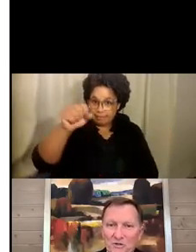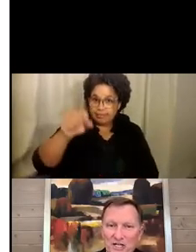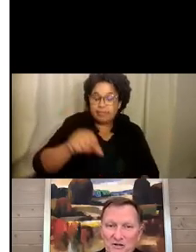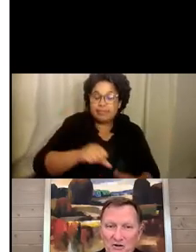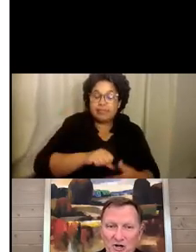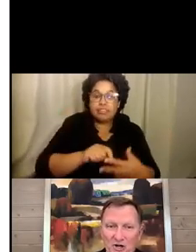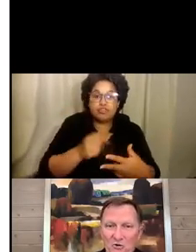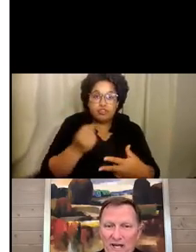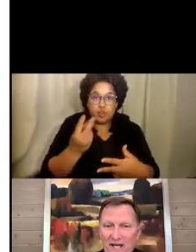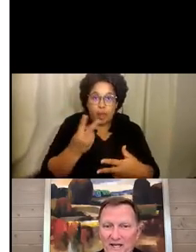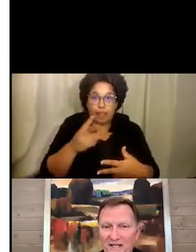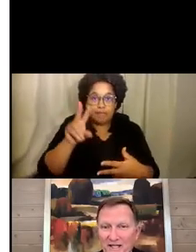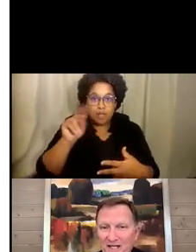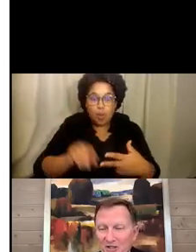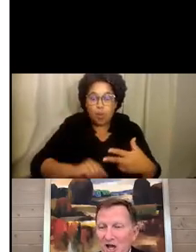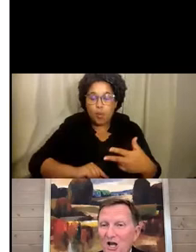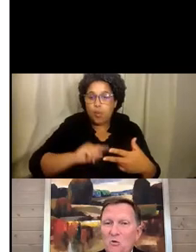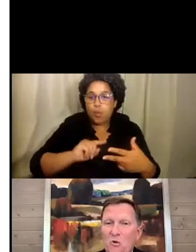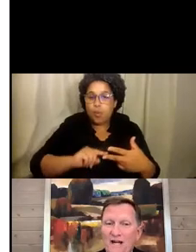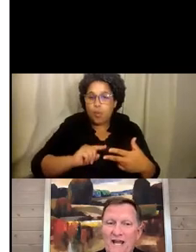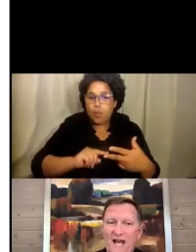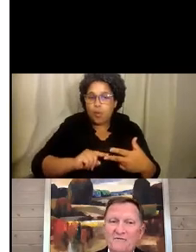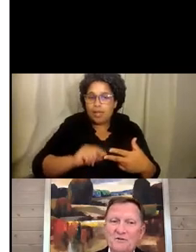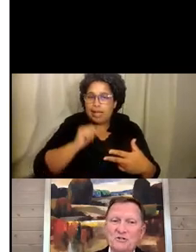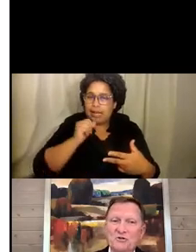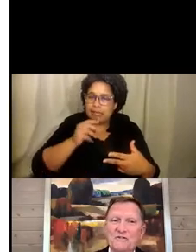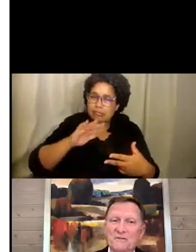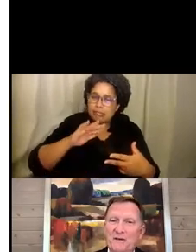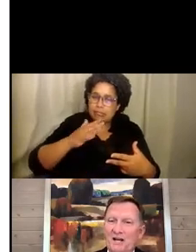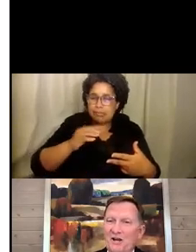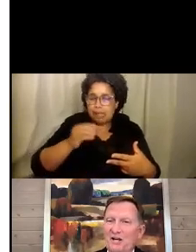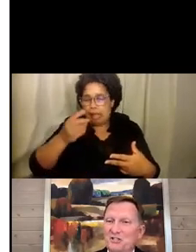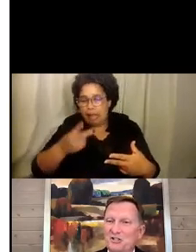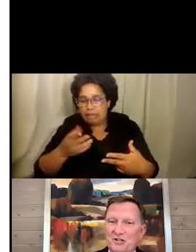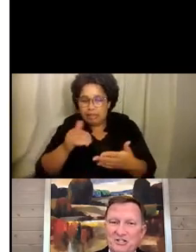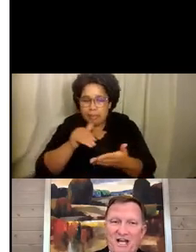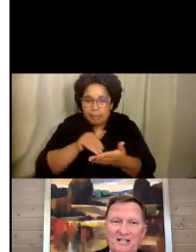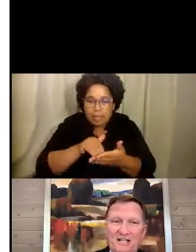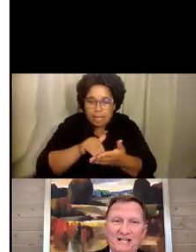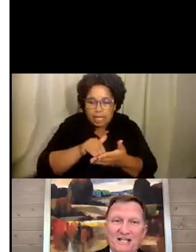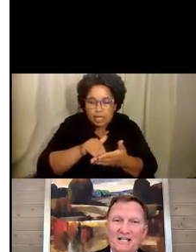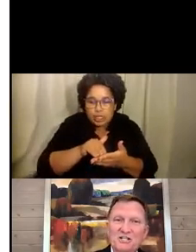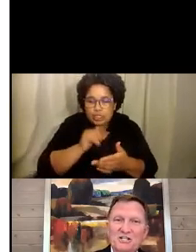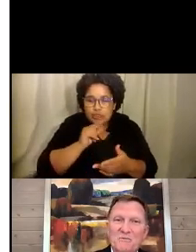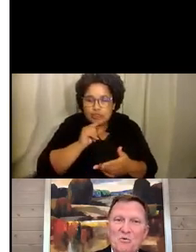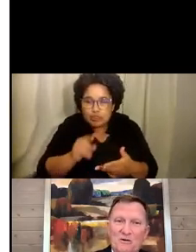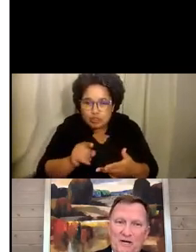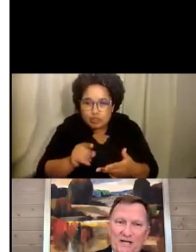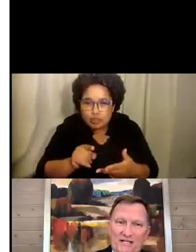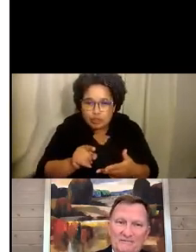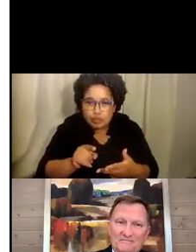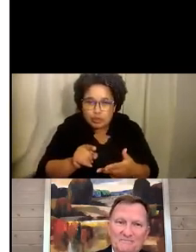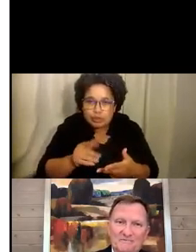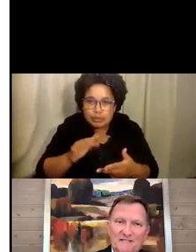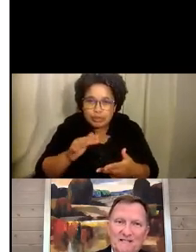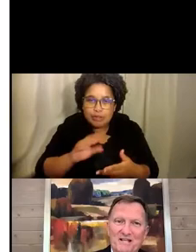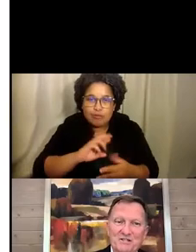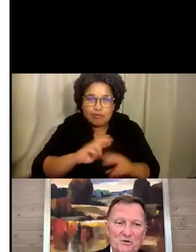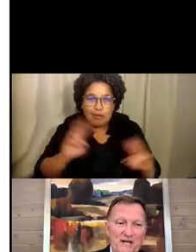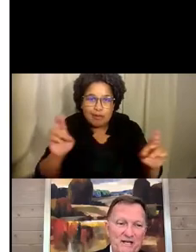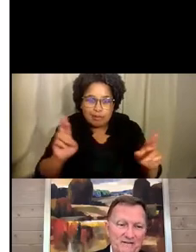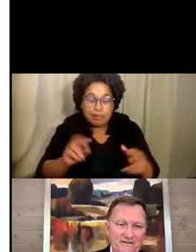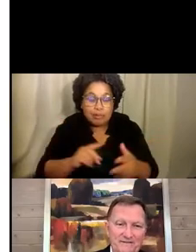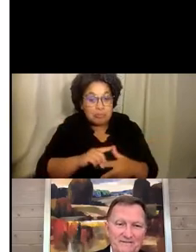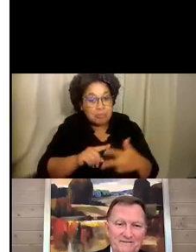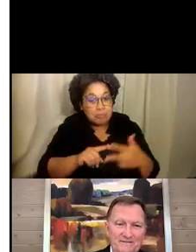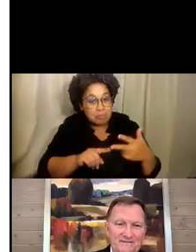12% are no, and not quite half or sort of in the middle, not sure exactly, somewhat ready. That's